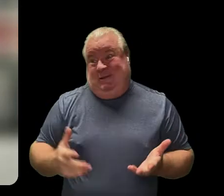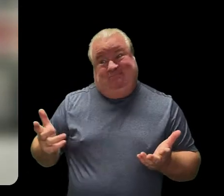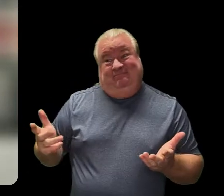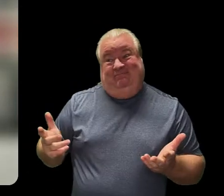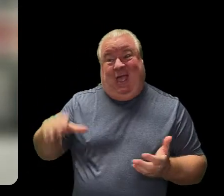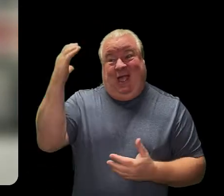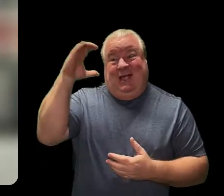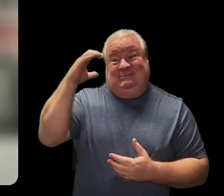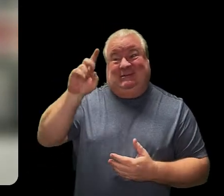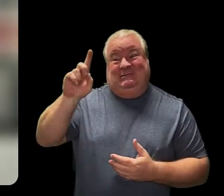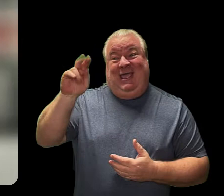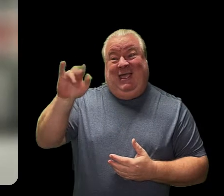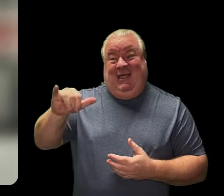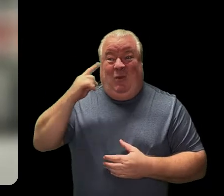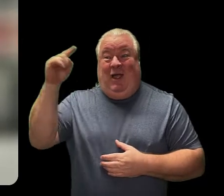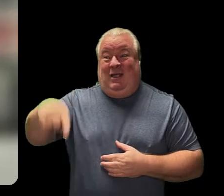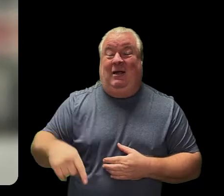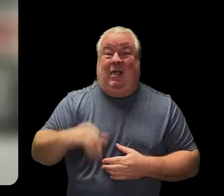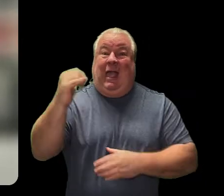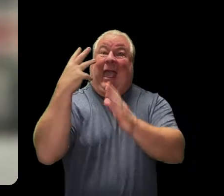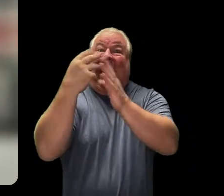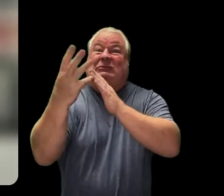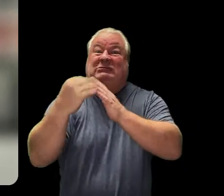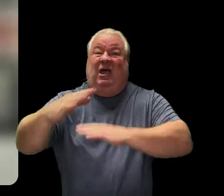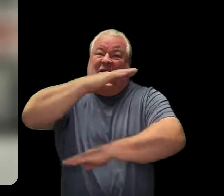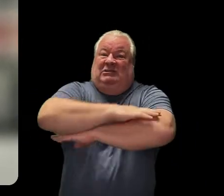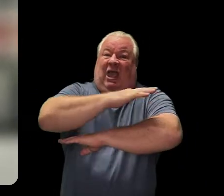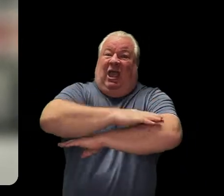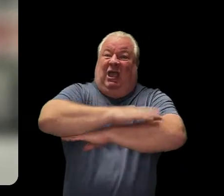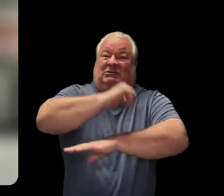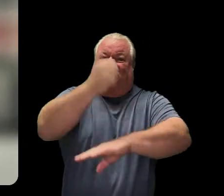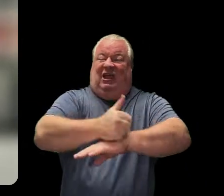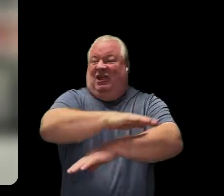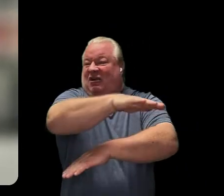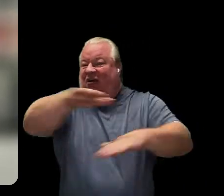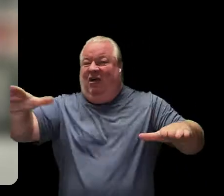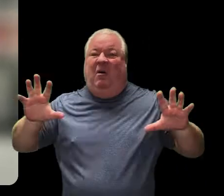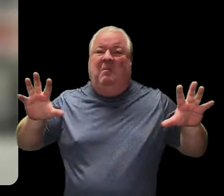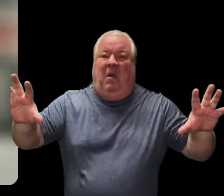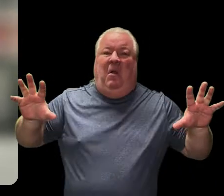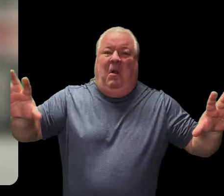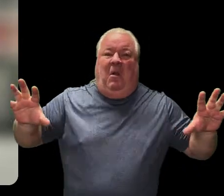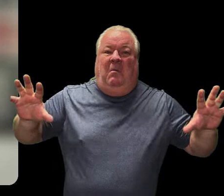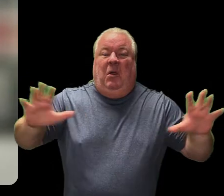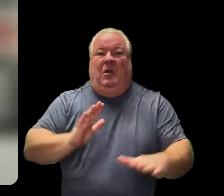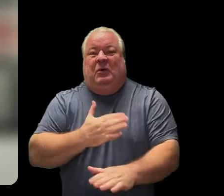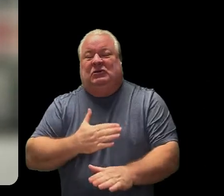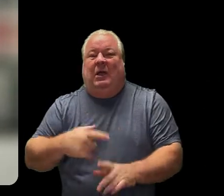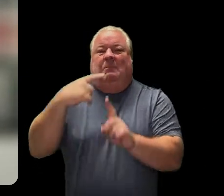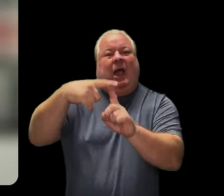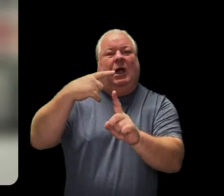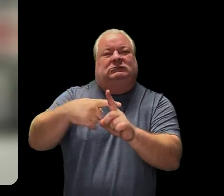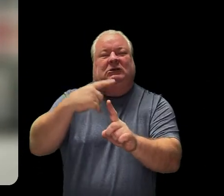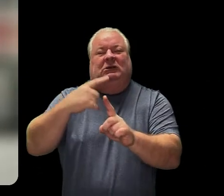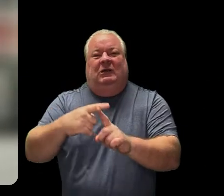have Cousin Danny in our first outdoor assembly kick off our year with some